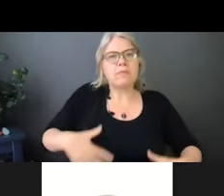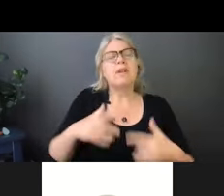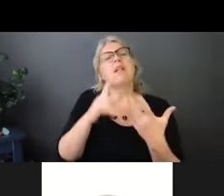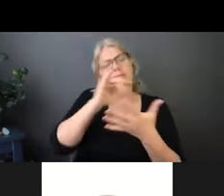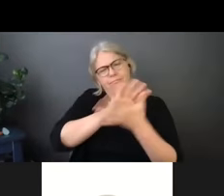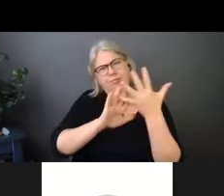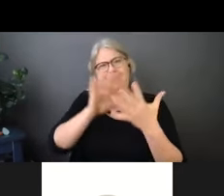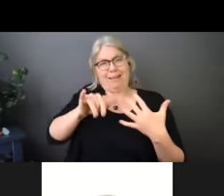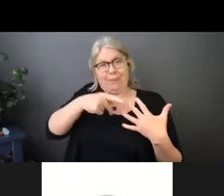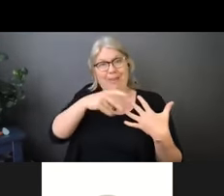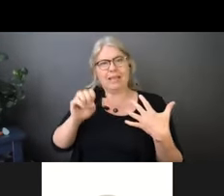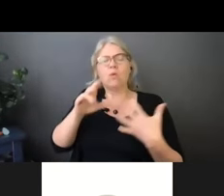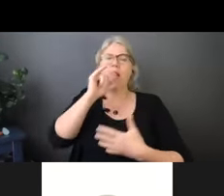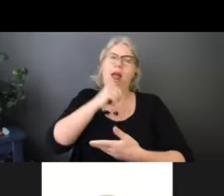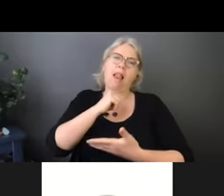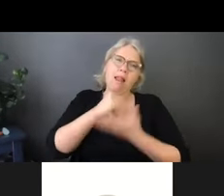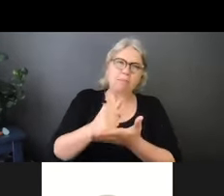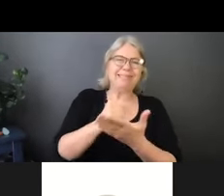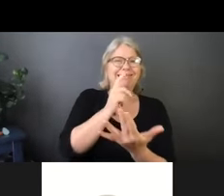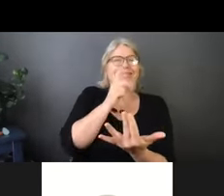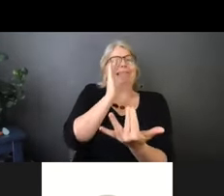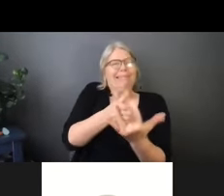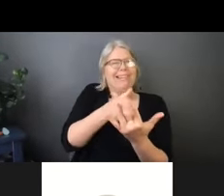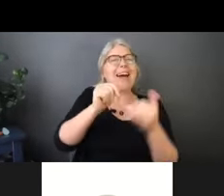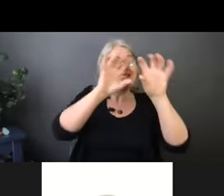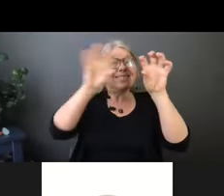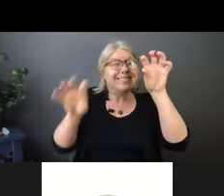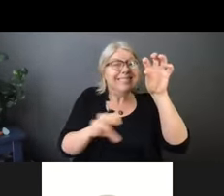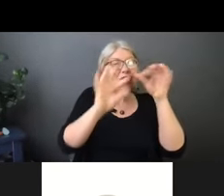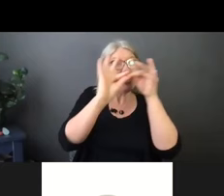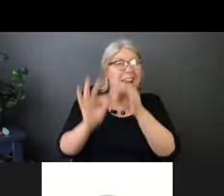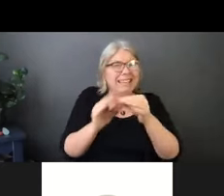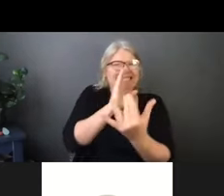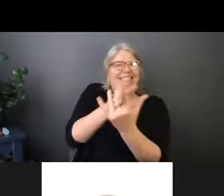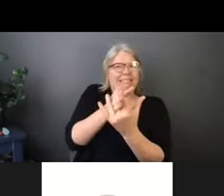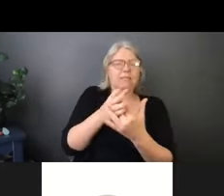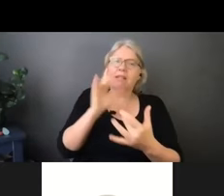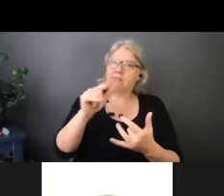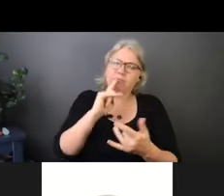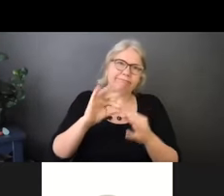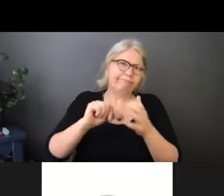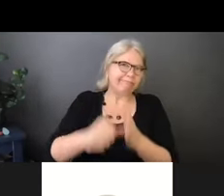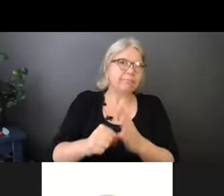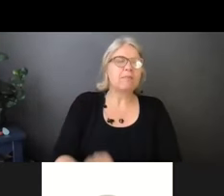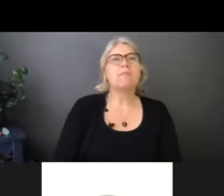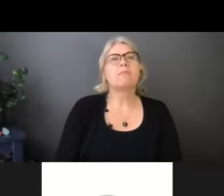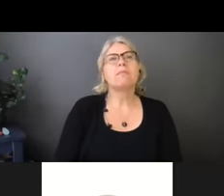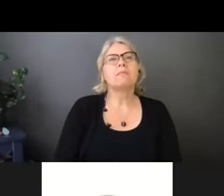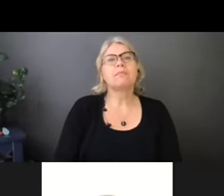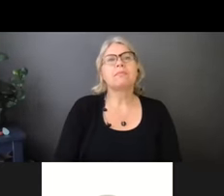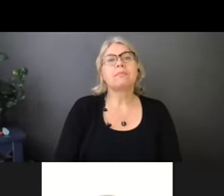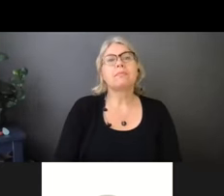and breaking that sort of transmission. Soap and water, when available, is always the best, but it's not usually